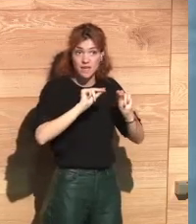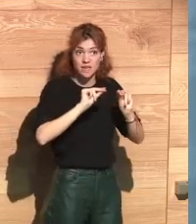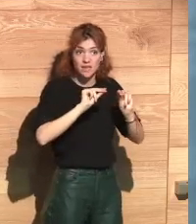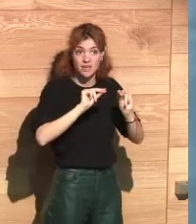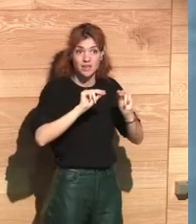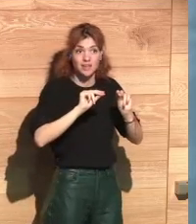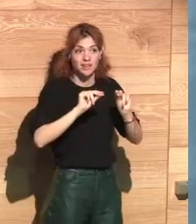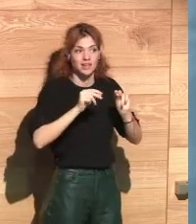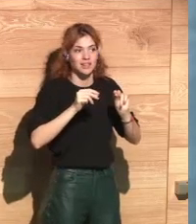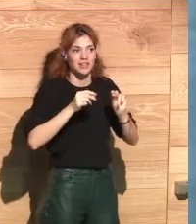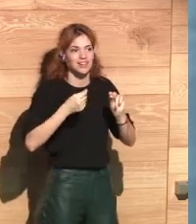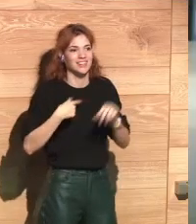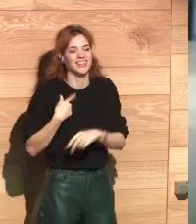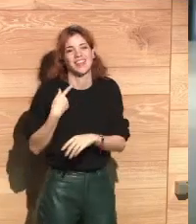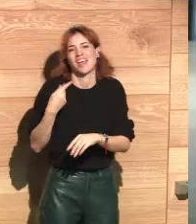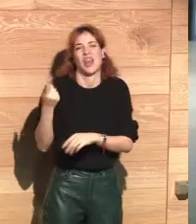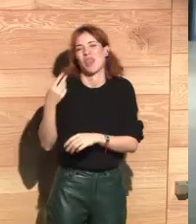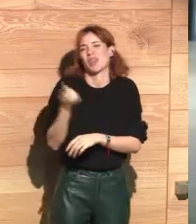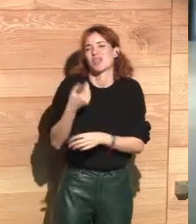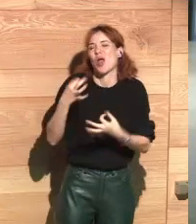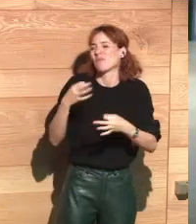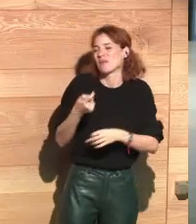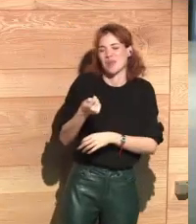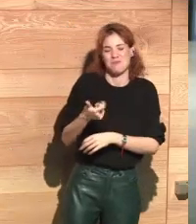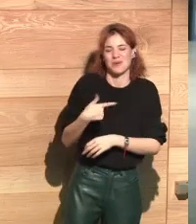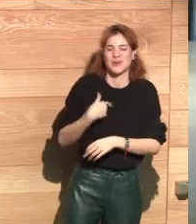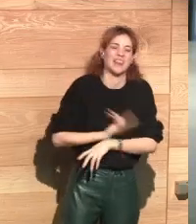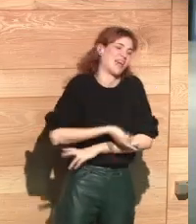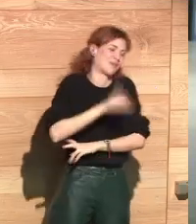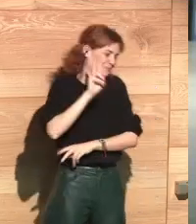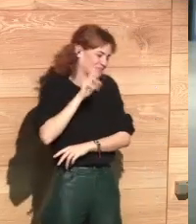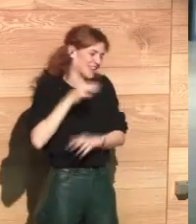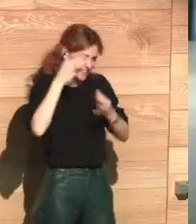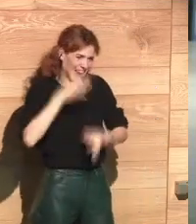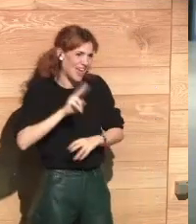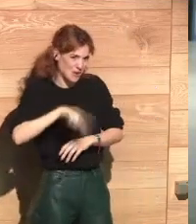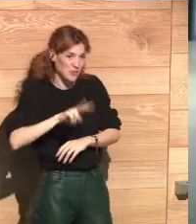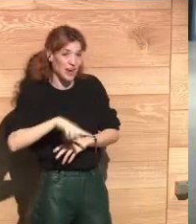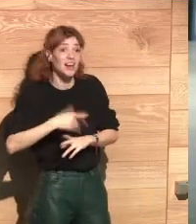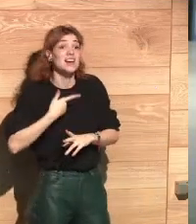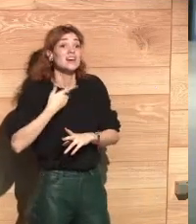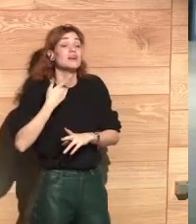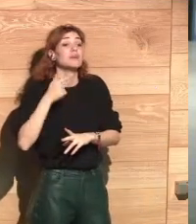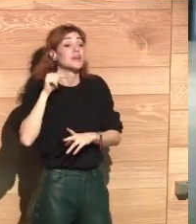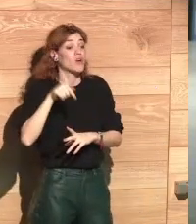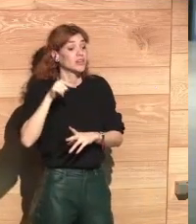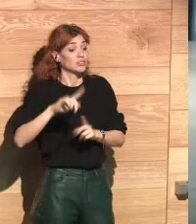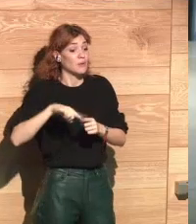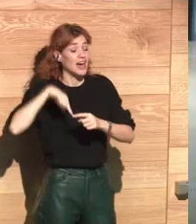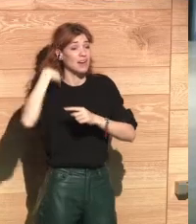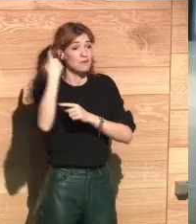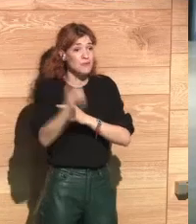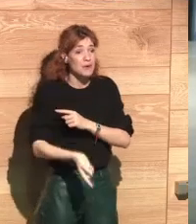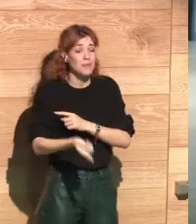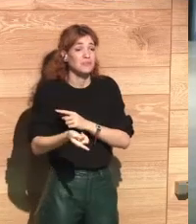If Movistar services crashes, which happens very rarely, I would